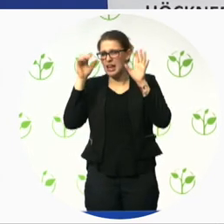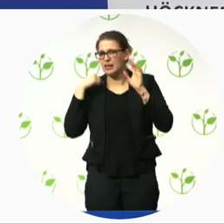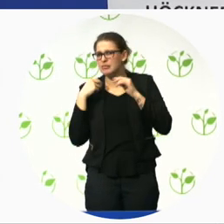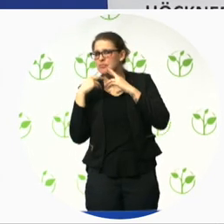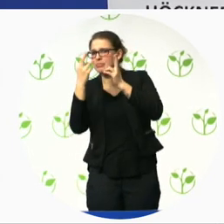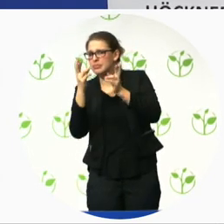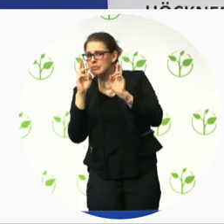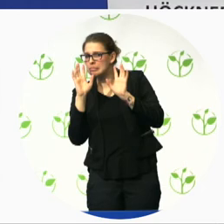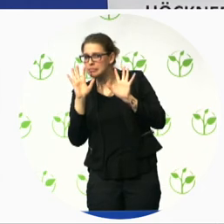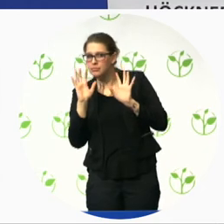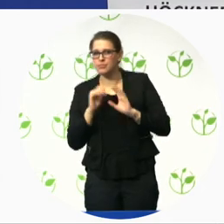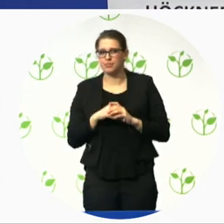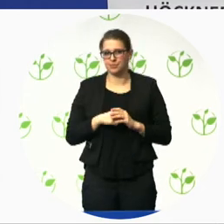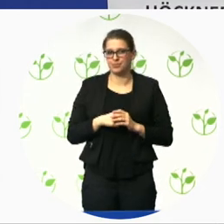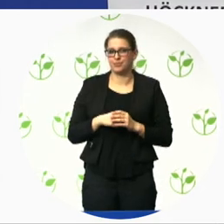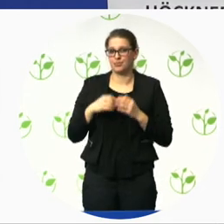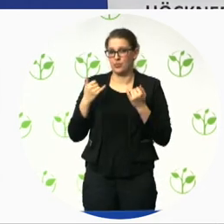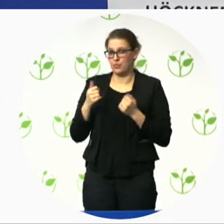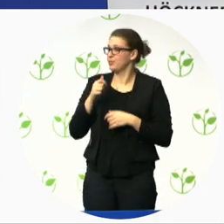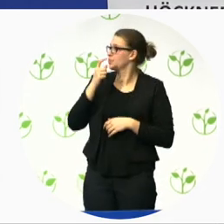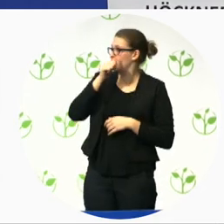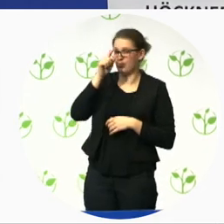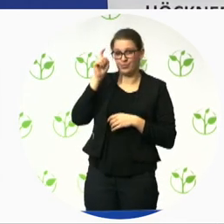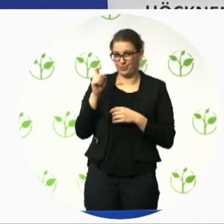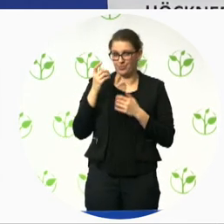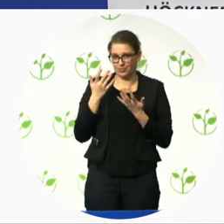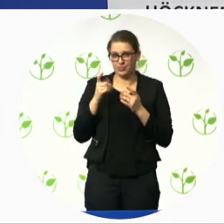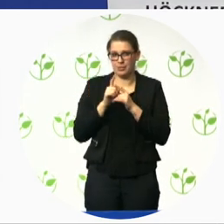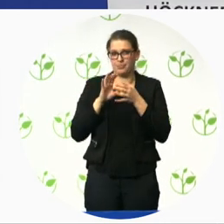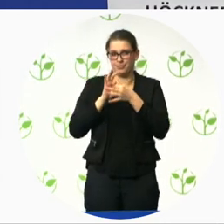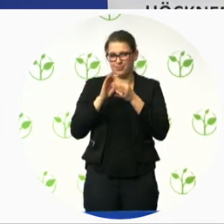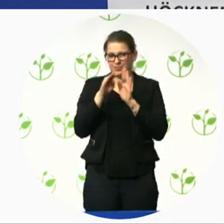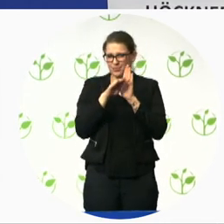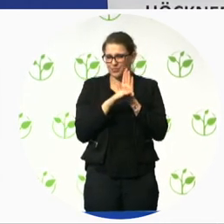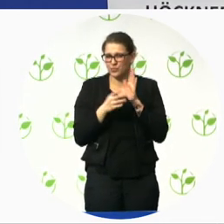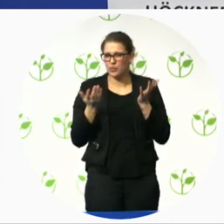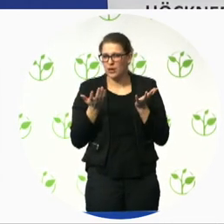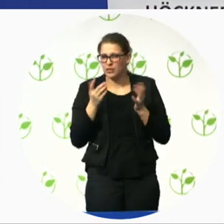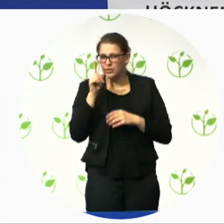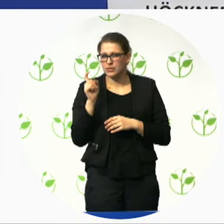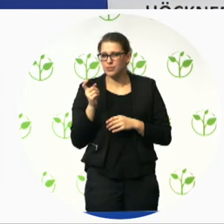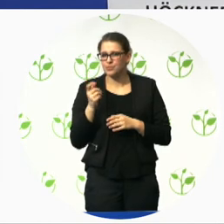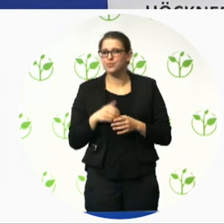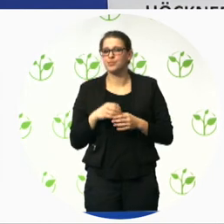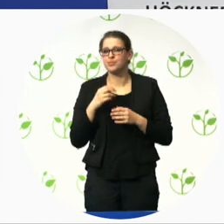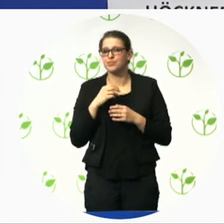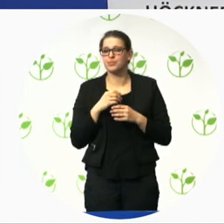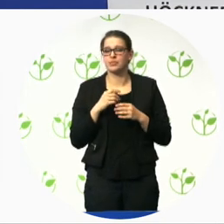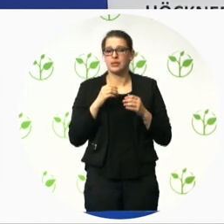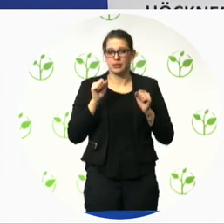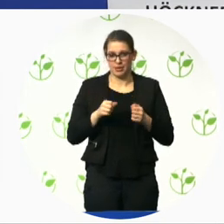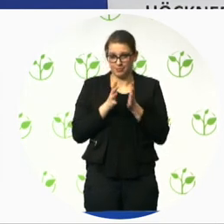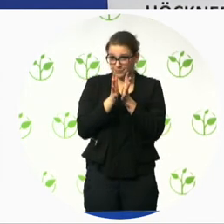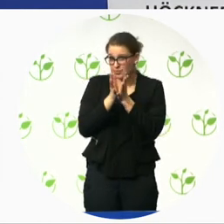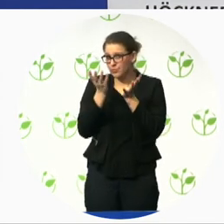certification program so our certification program and maybe I should have gone into a bit more detail on the mechanics of it but it's